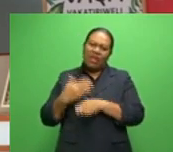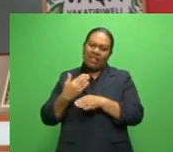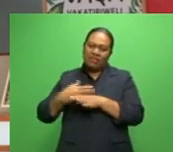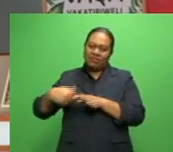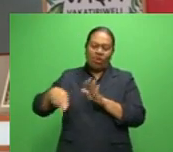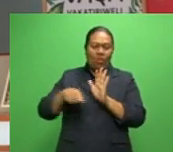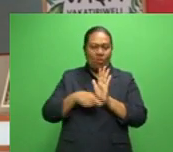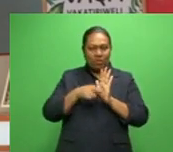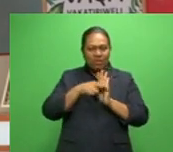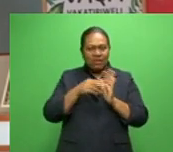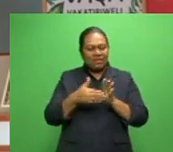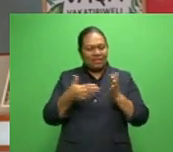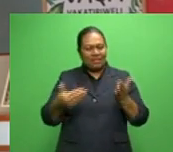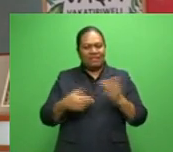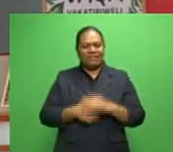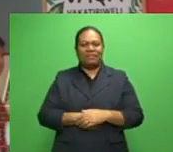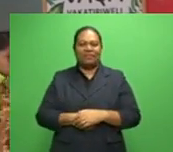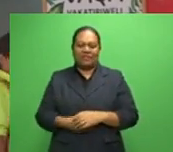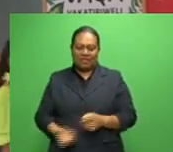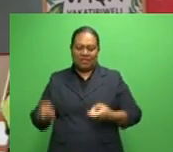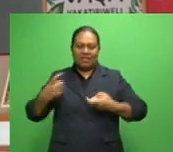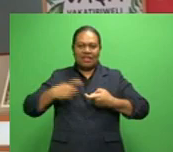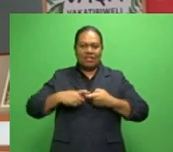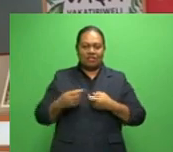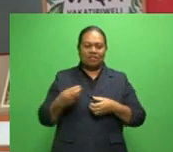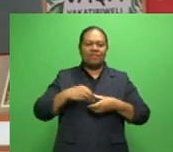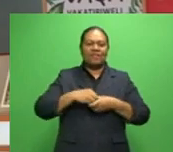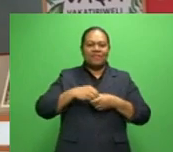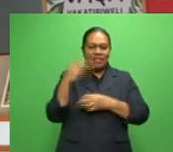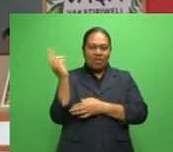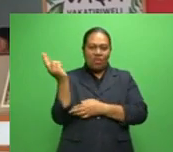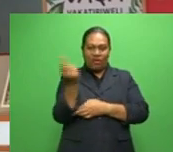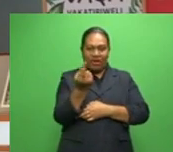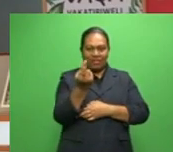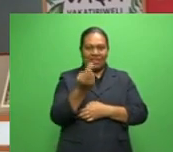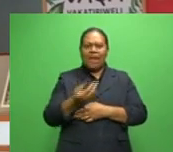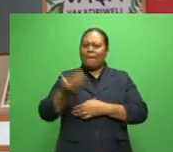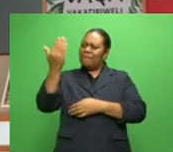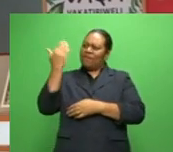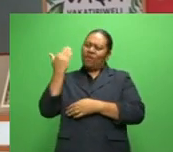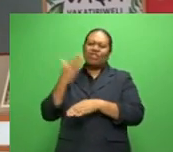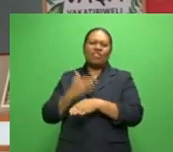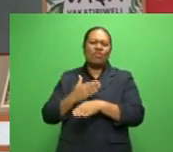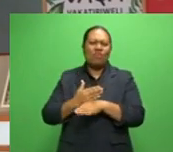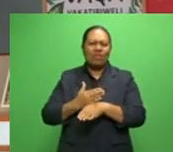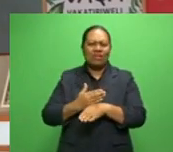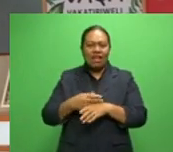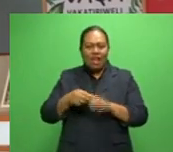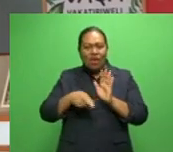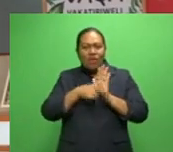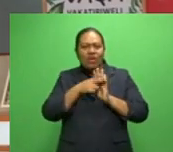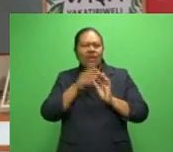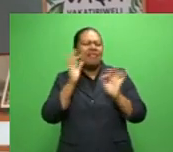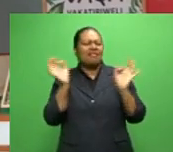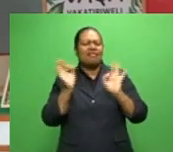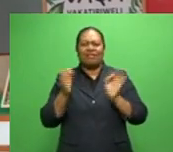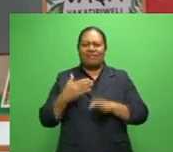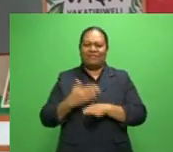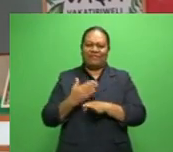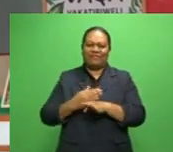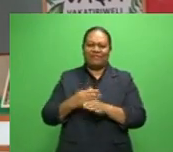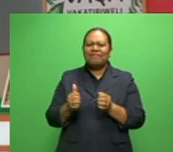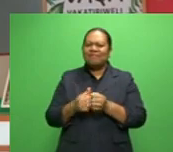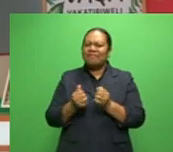We are so happy to be part of this restaurant because when working in hotels, we don't cook too many Fijian dishes. This new